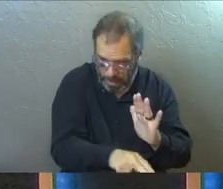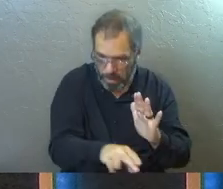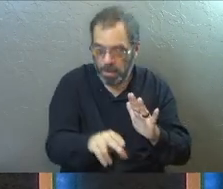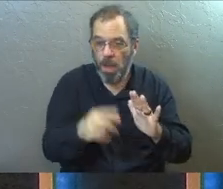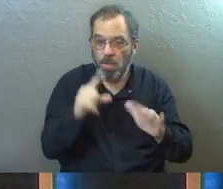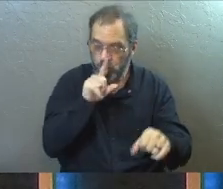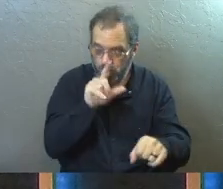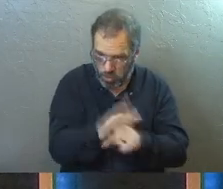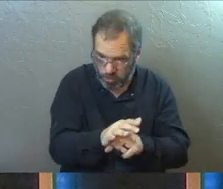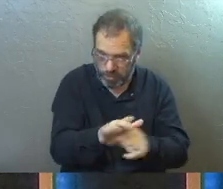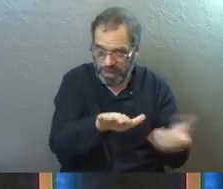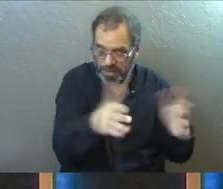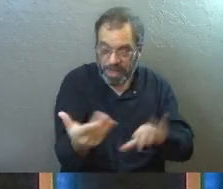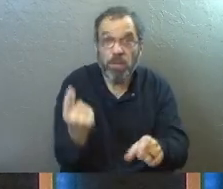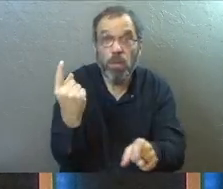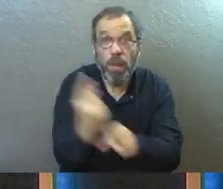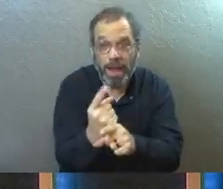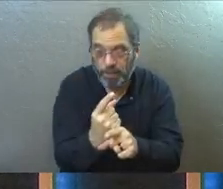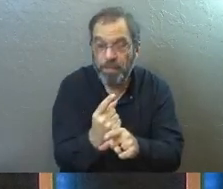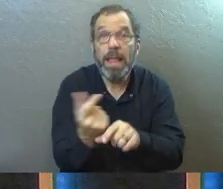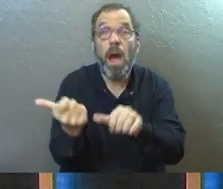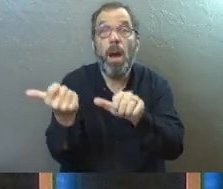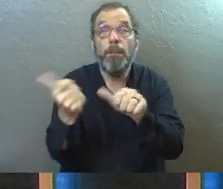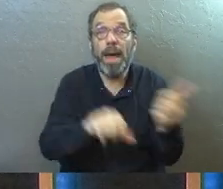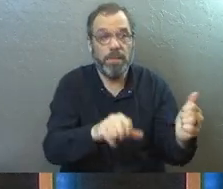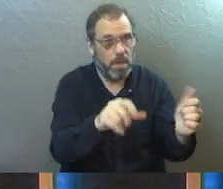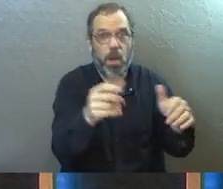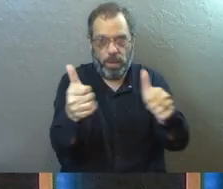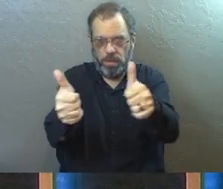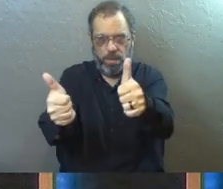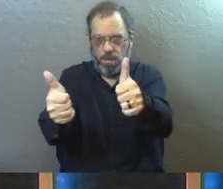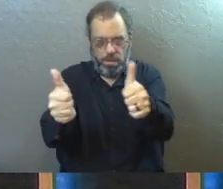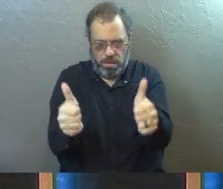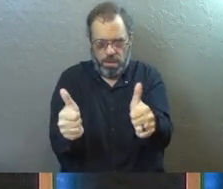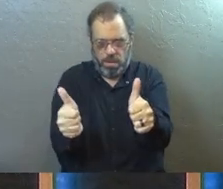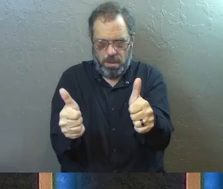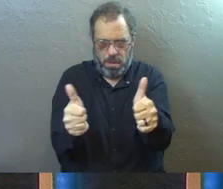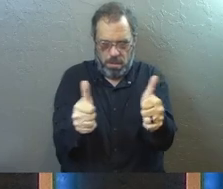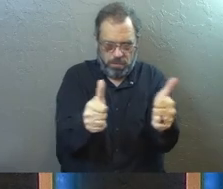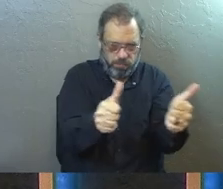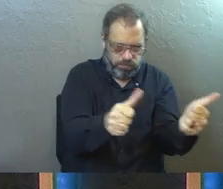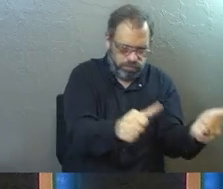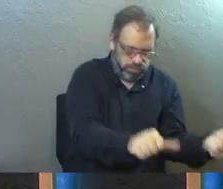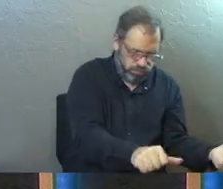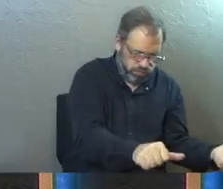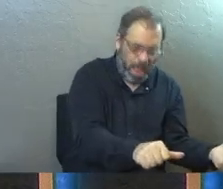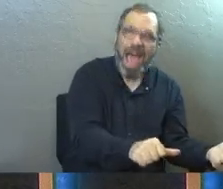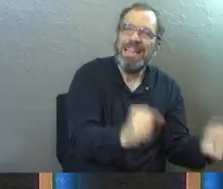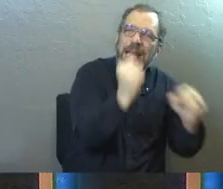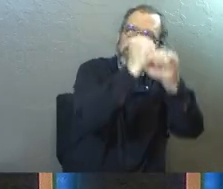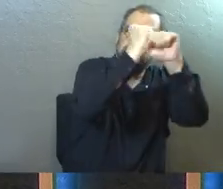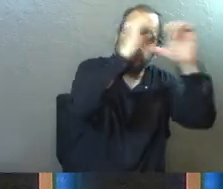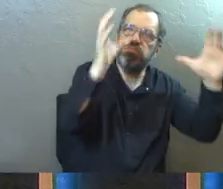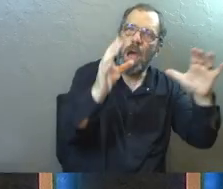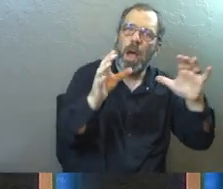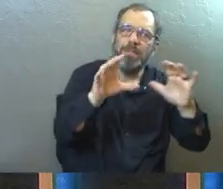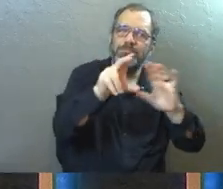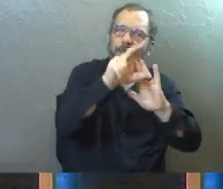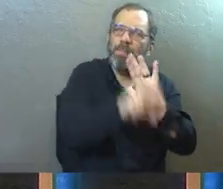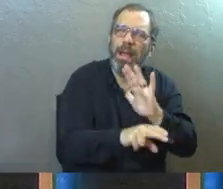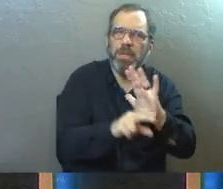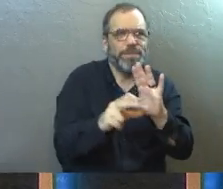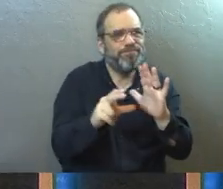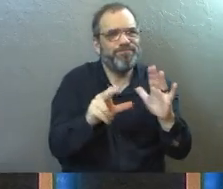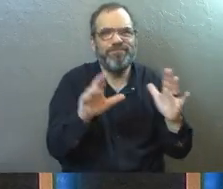signified his death, right? In baptism, as you go down underneath the water, that is a symbol that you are being buried. It's a